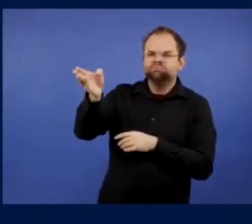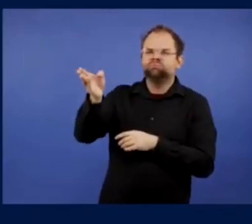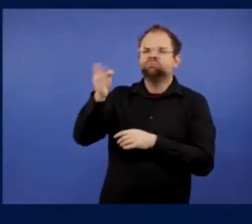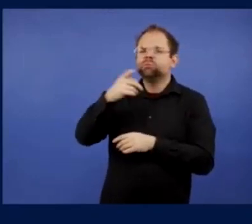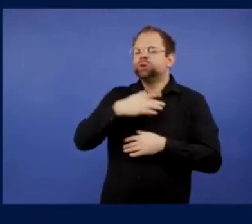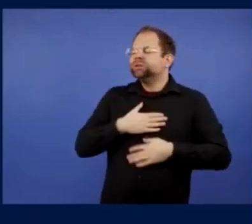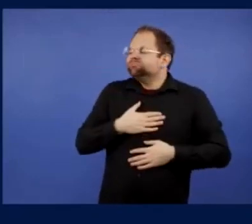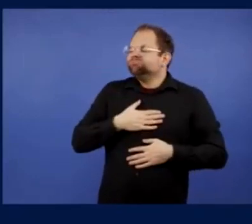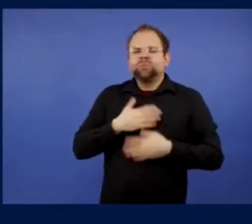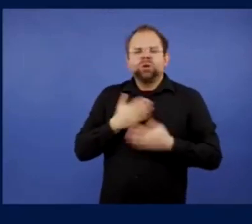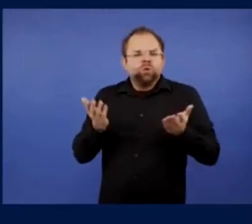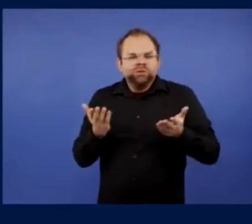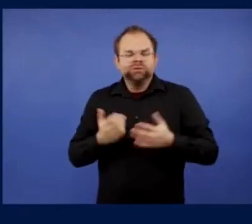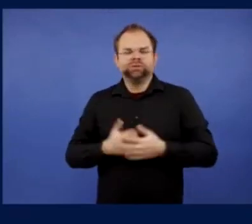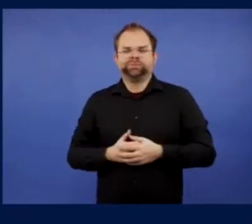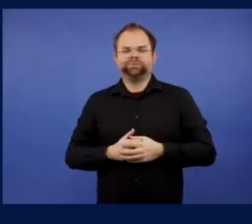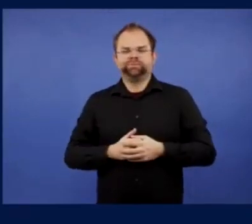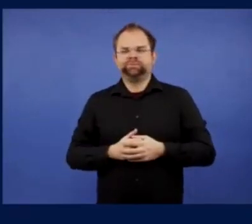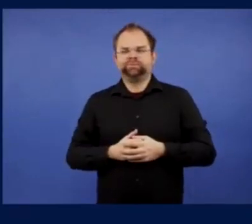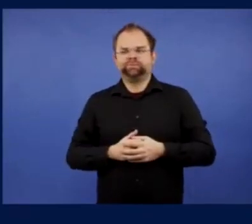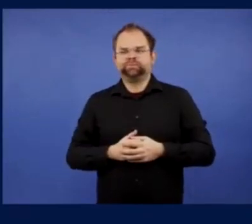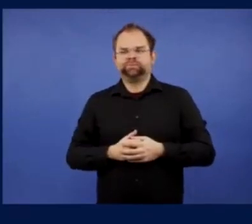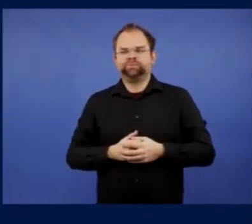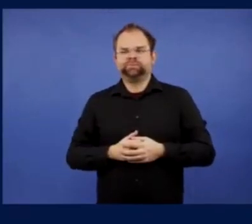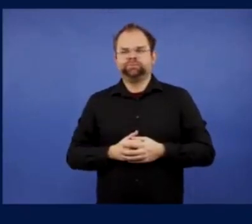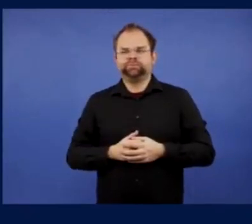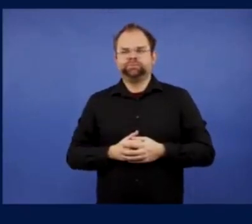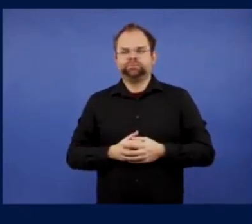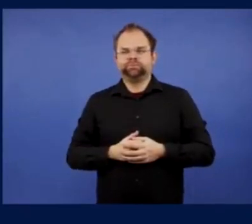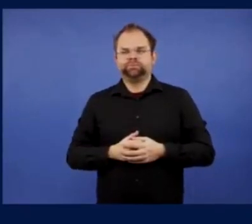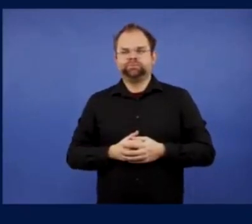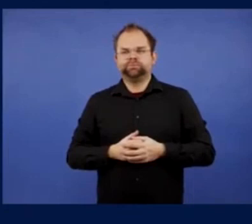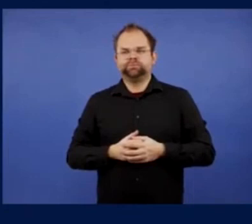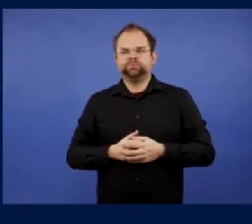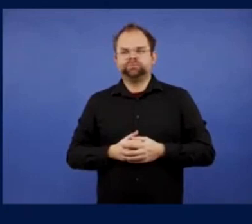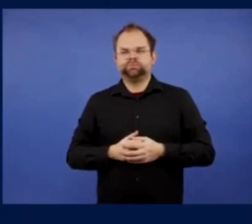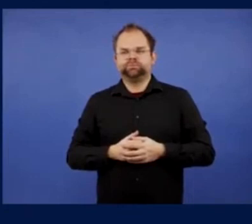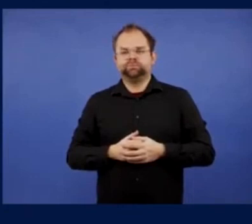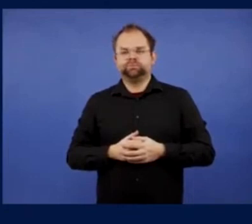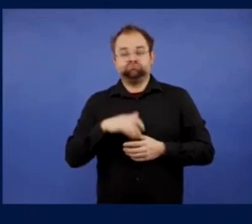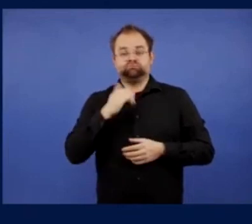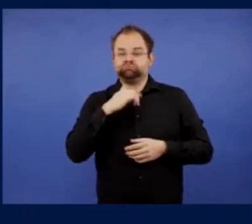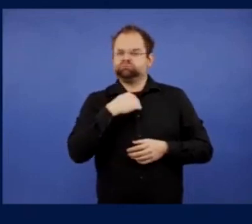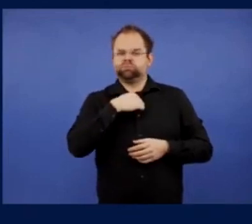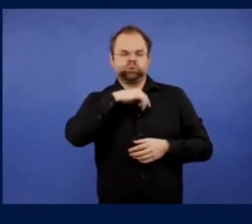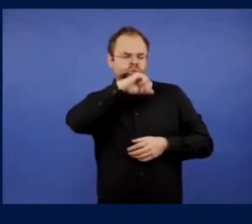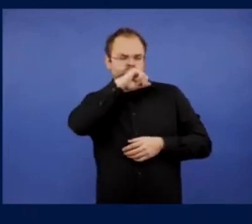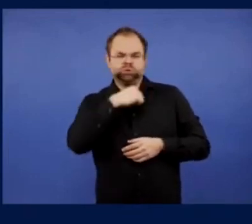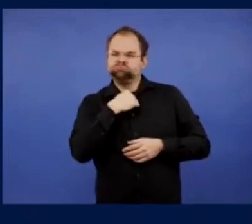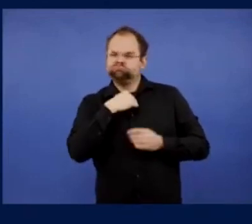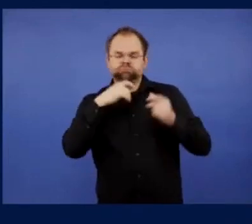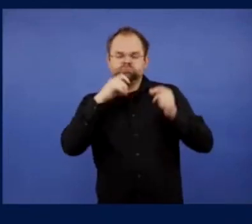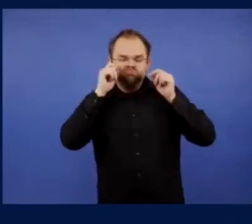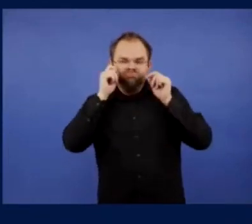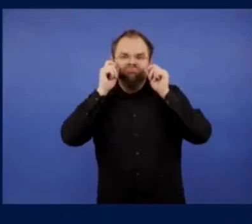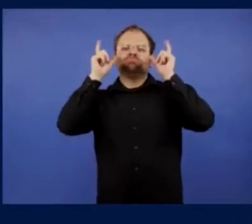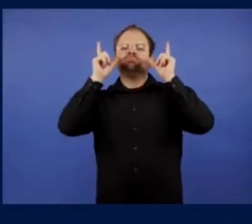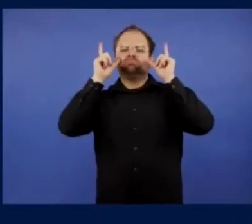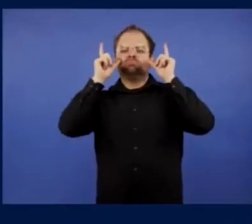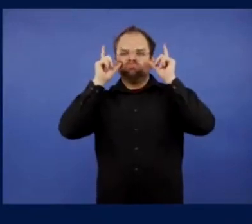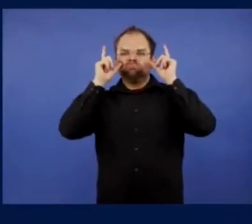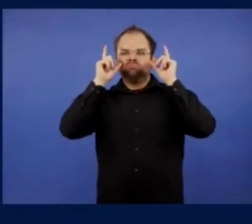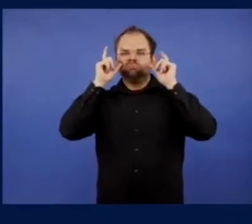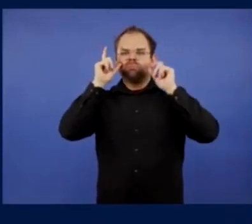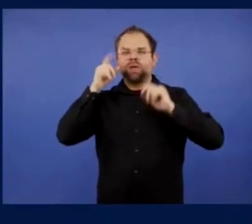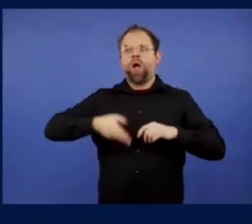a new ground. You're traveling with your own support as well. And you're just, and just enjoying the